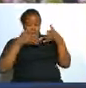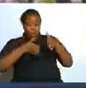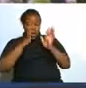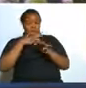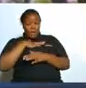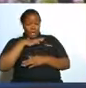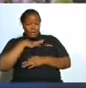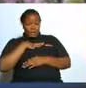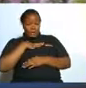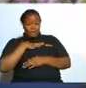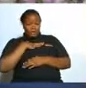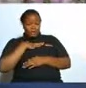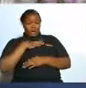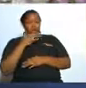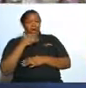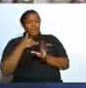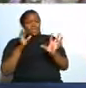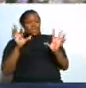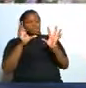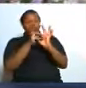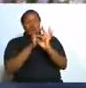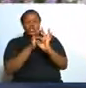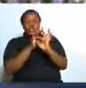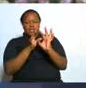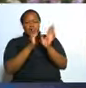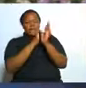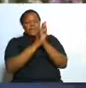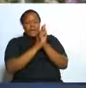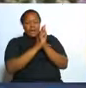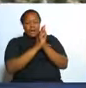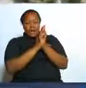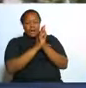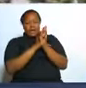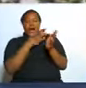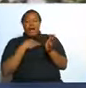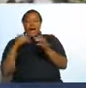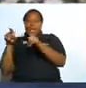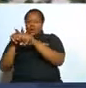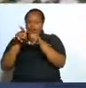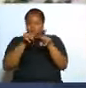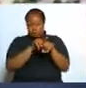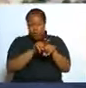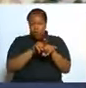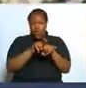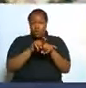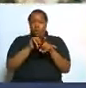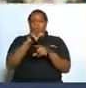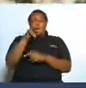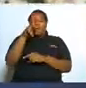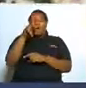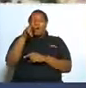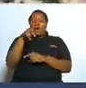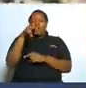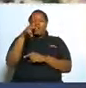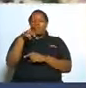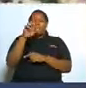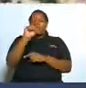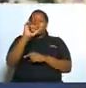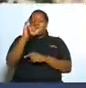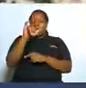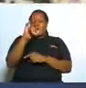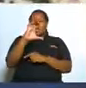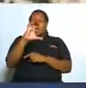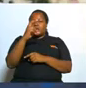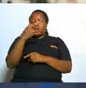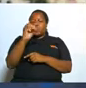i combined prayer and so called psychotherapies one of the things